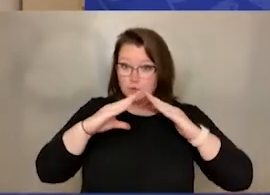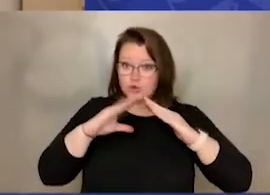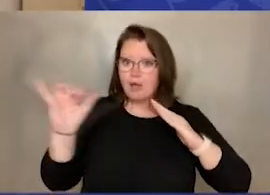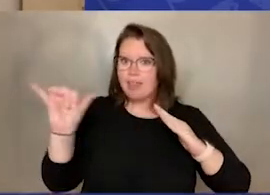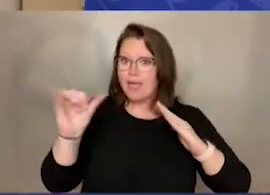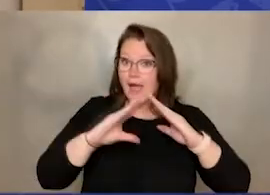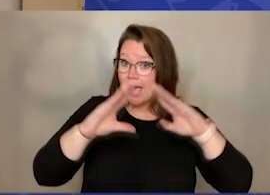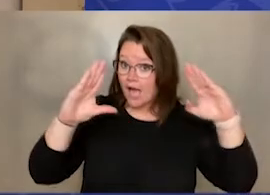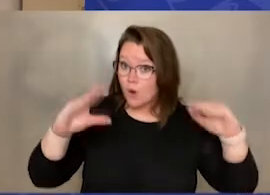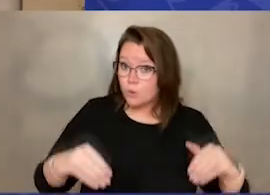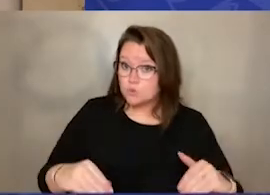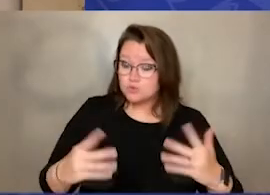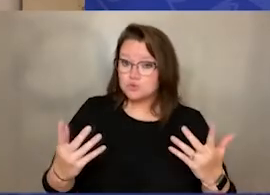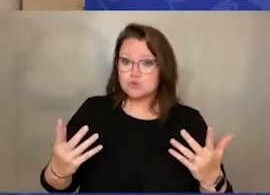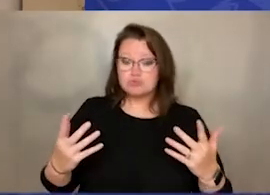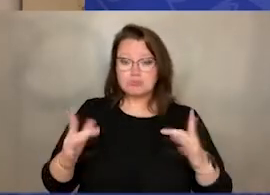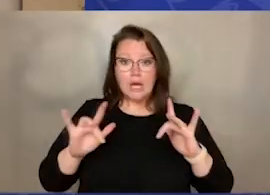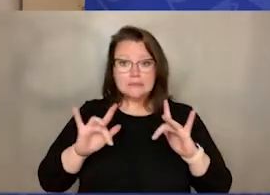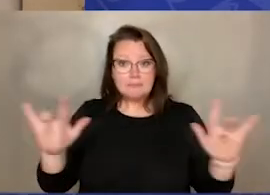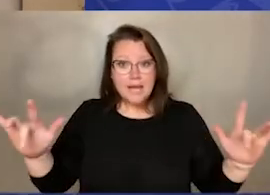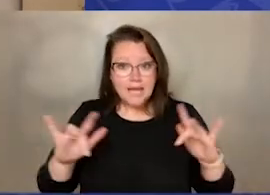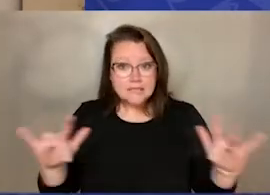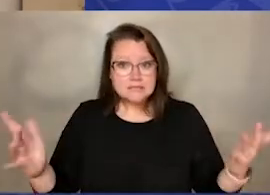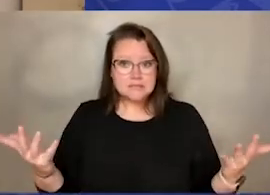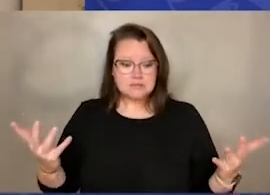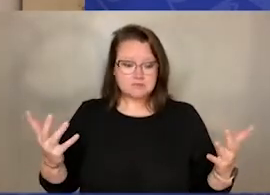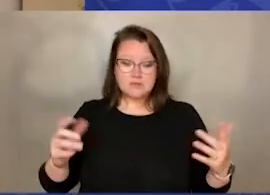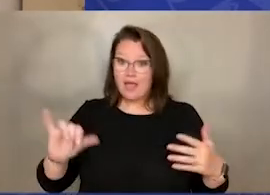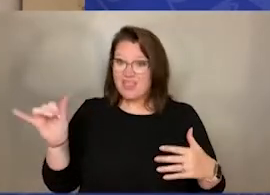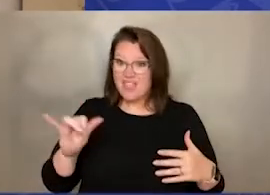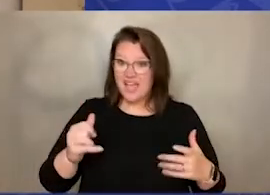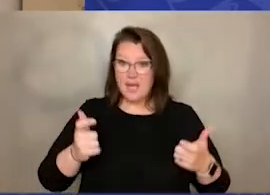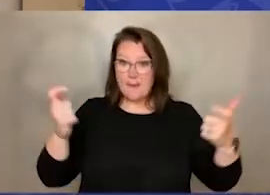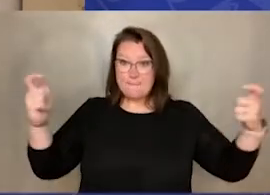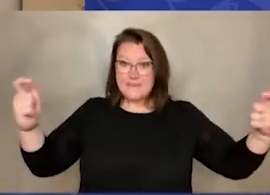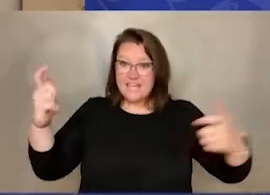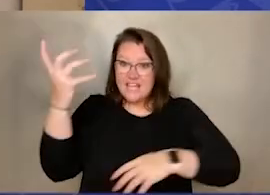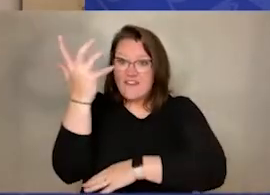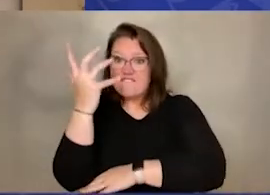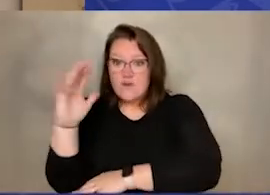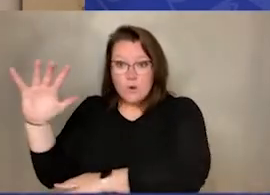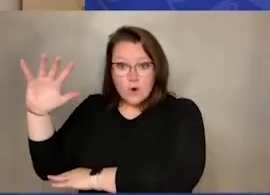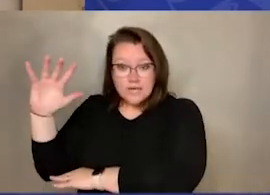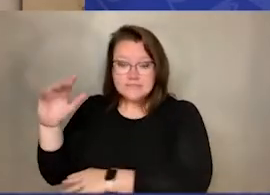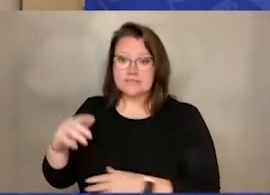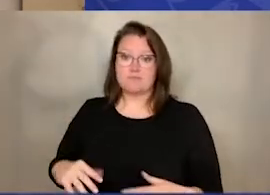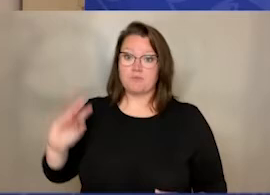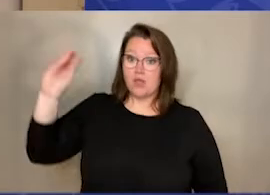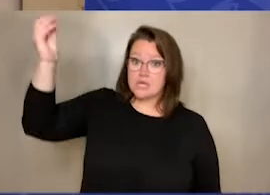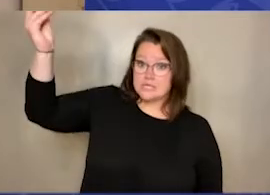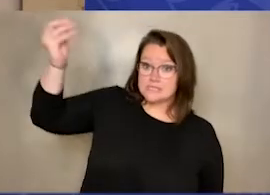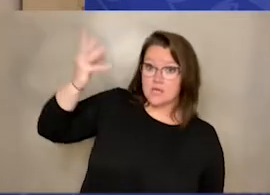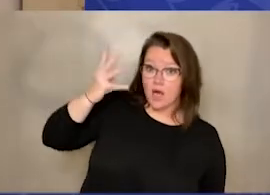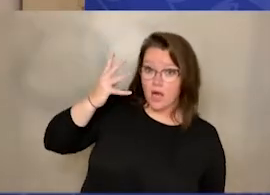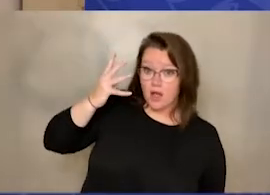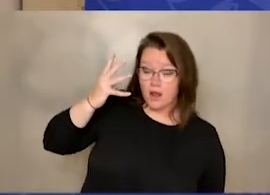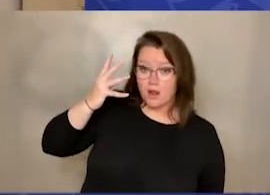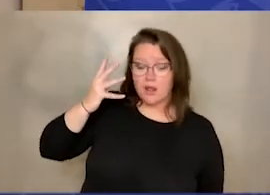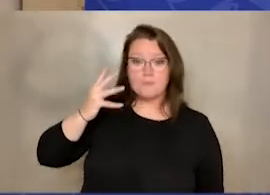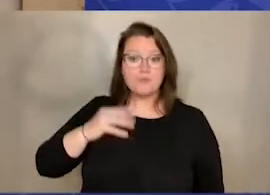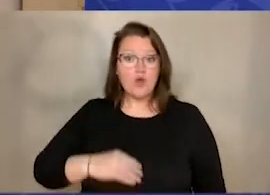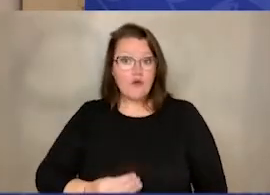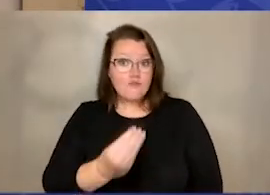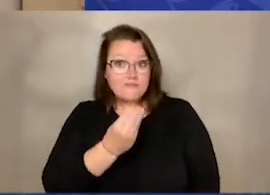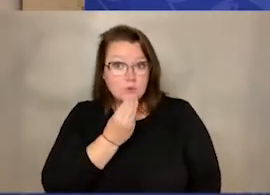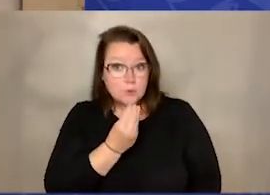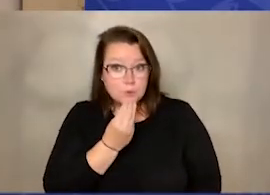house, space, like a big forest, sunlight, food,